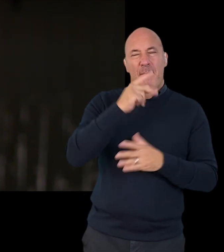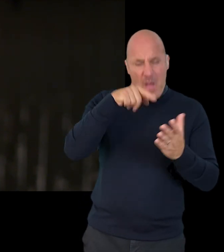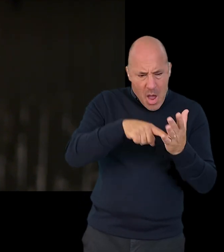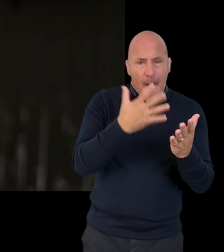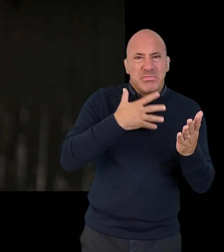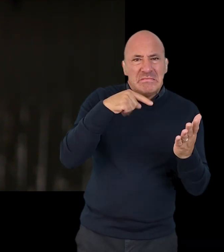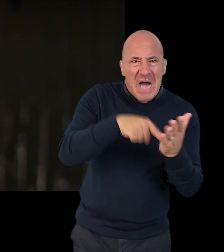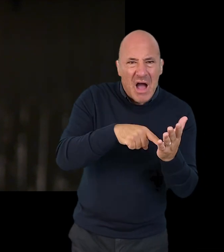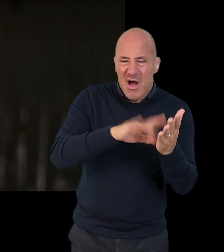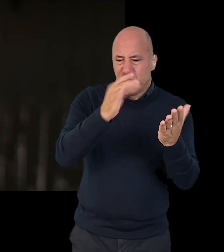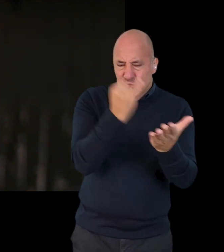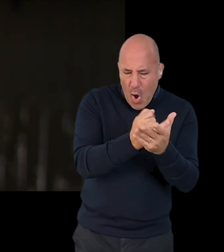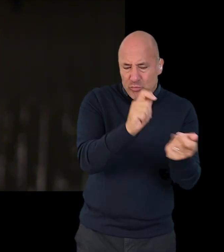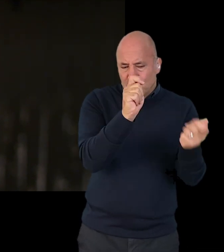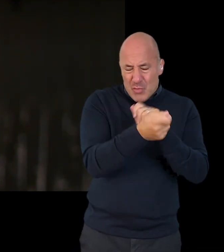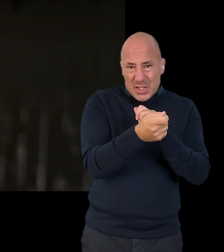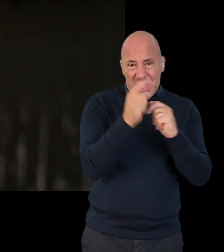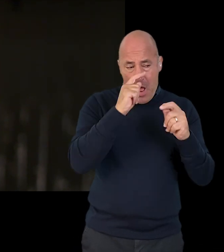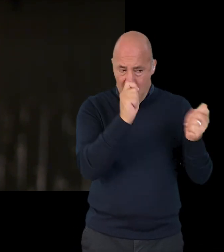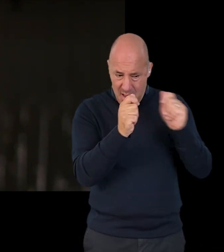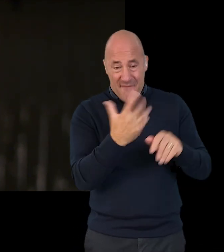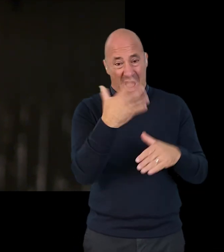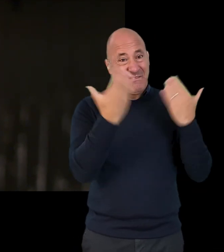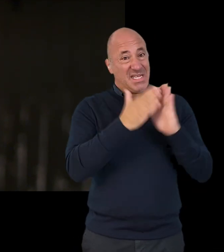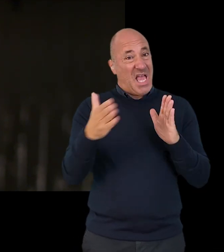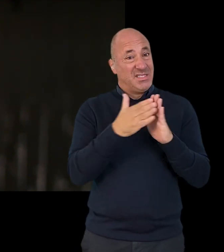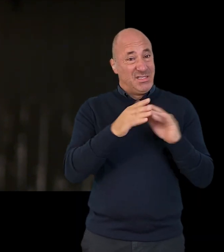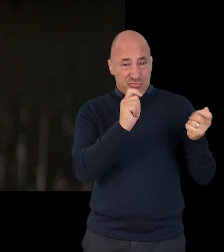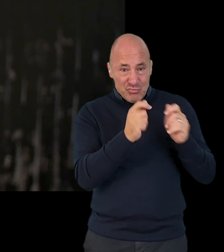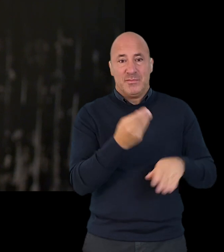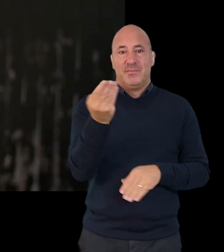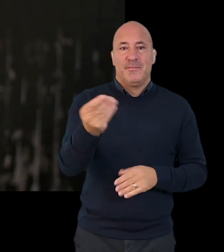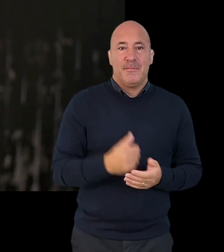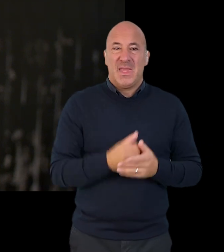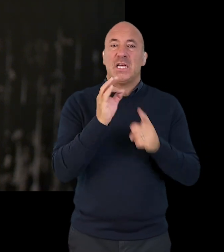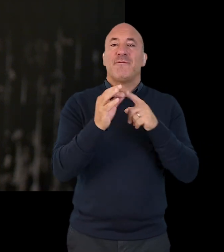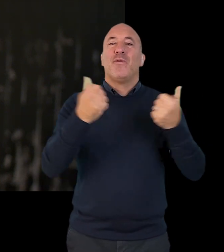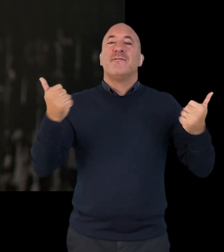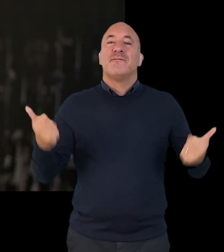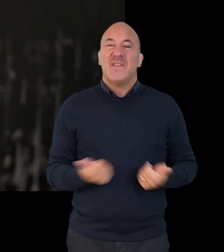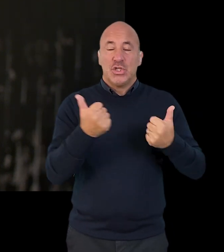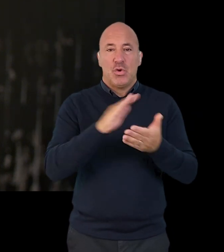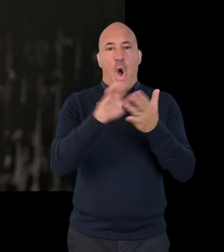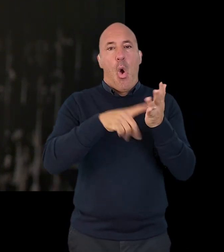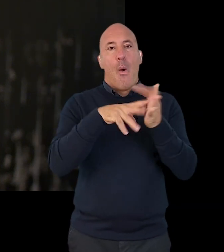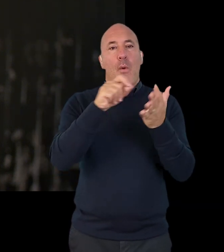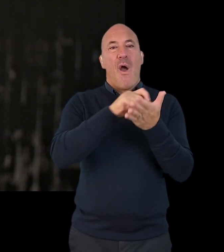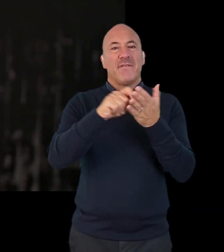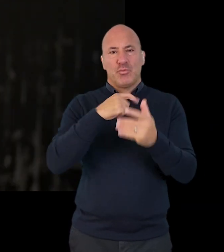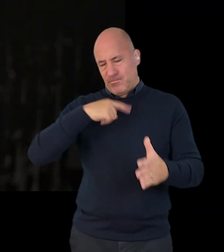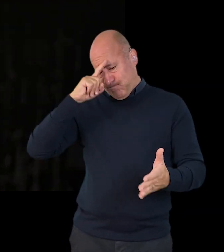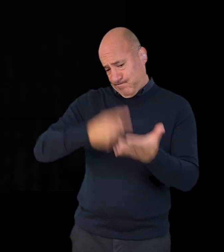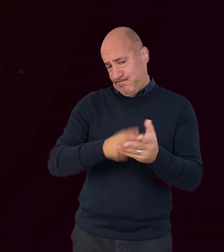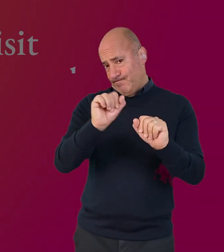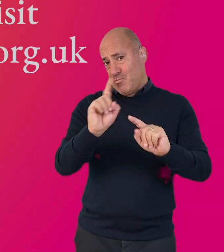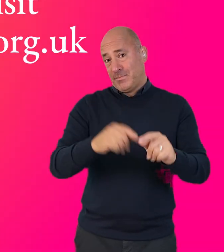to send to the home office to amend any errors and rectify any mistake. After the interview the home office will take a decision on